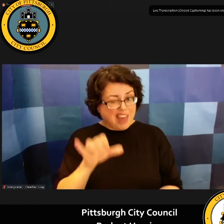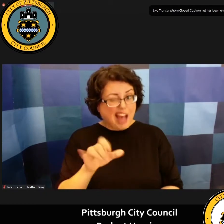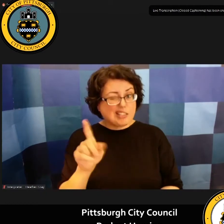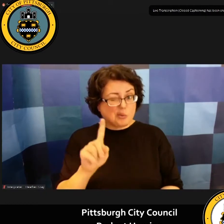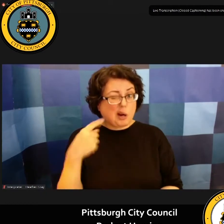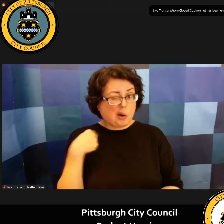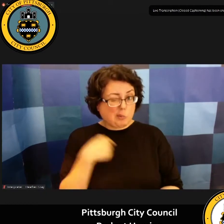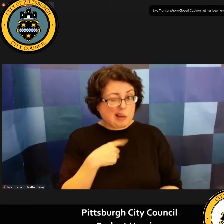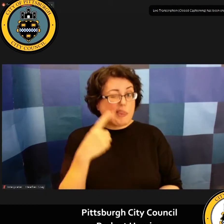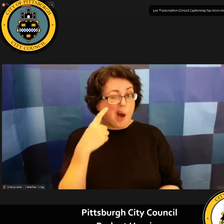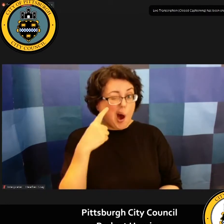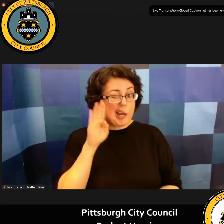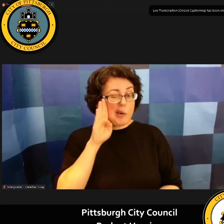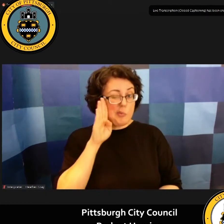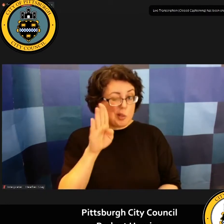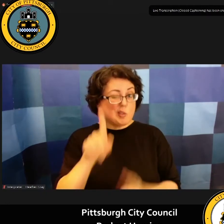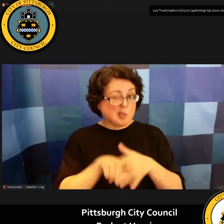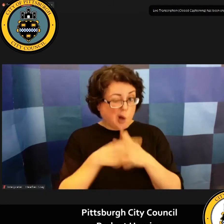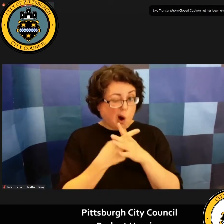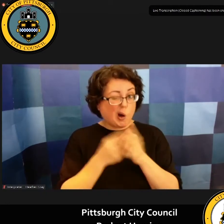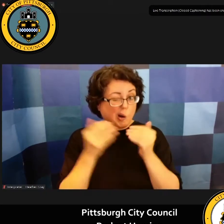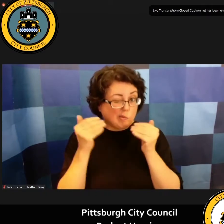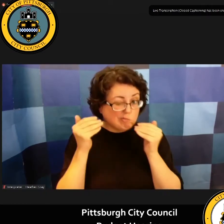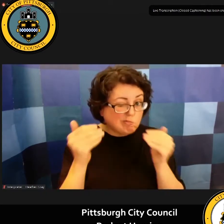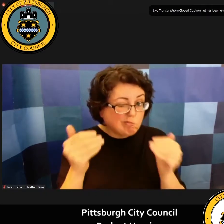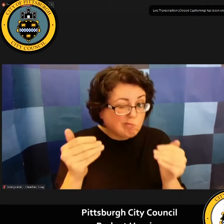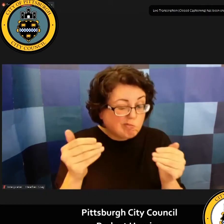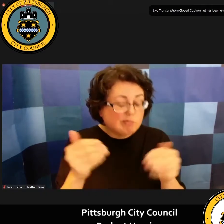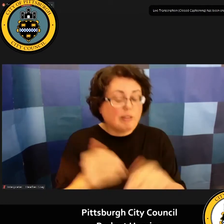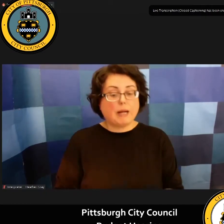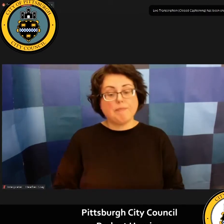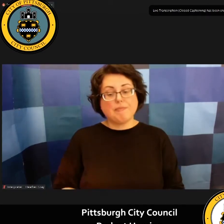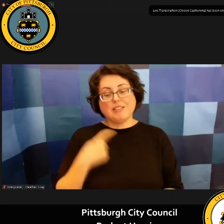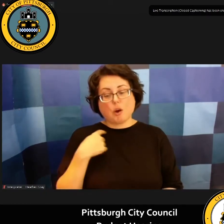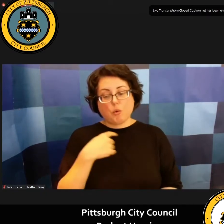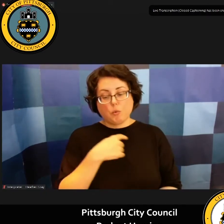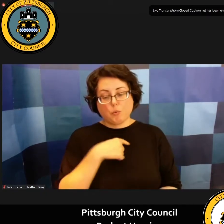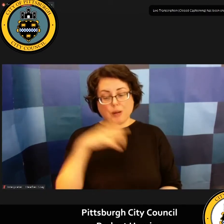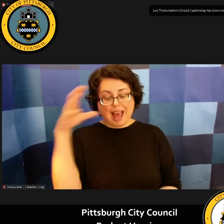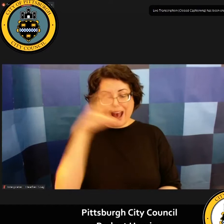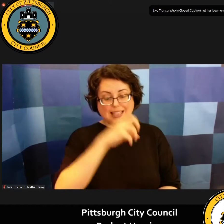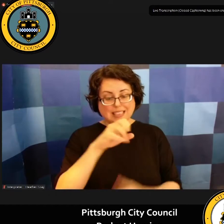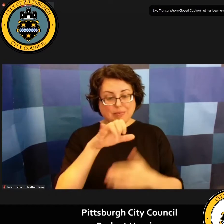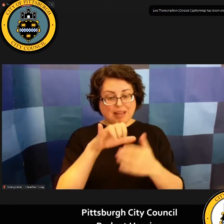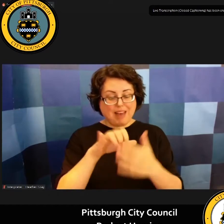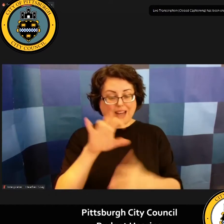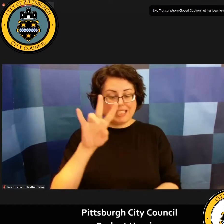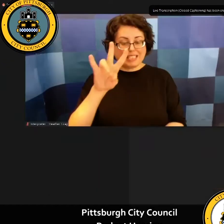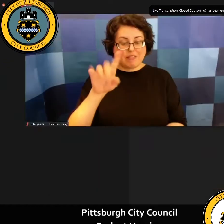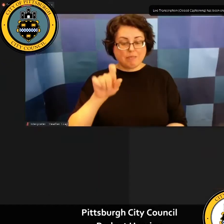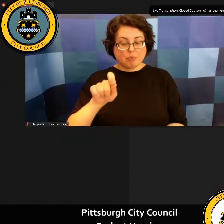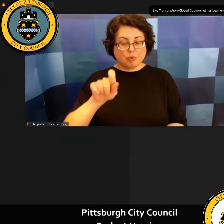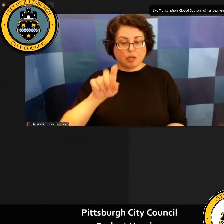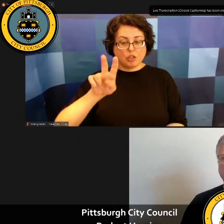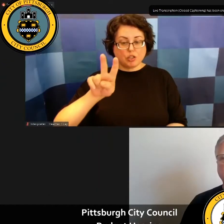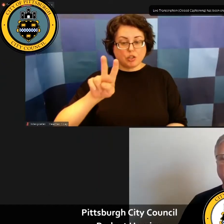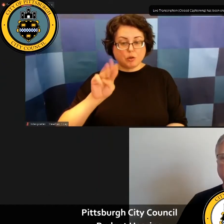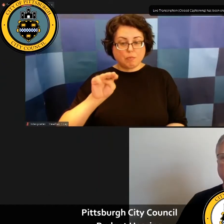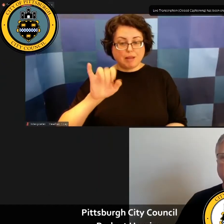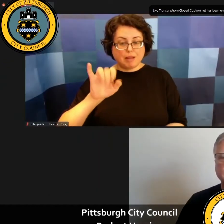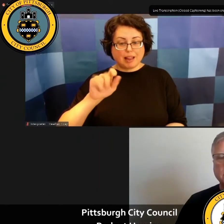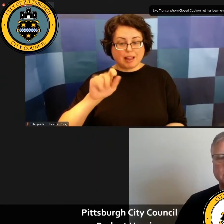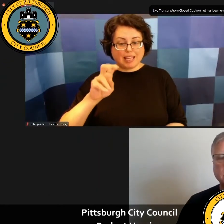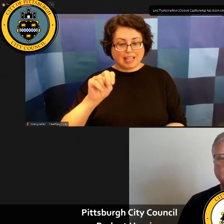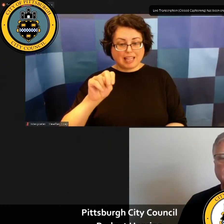going to end up uh we originally estimated it um at you know 7.2 million and keep in mind what